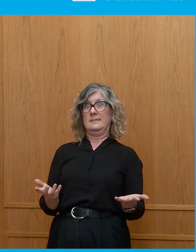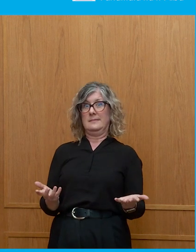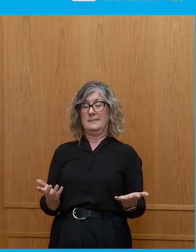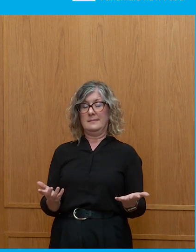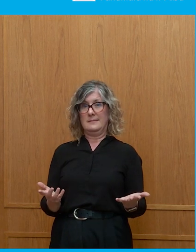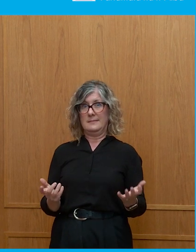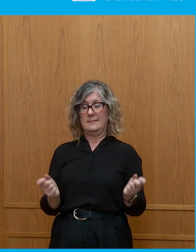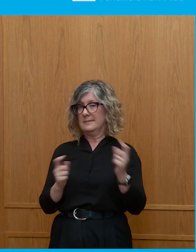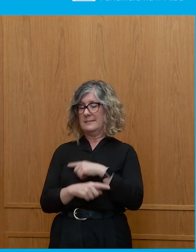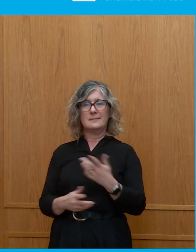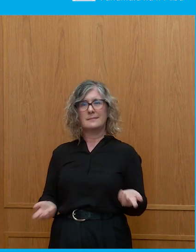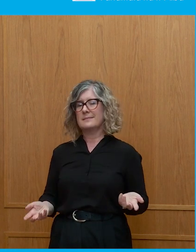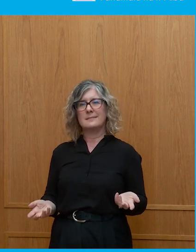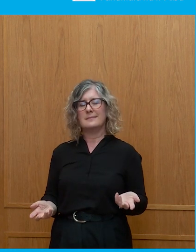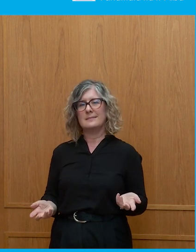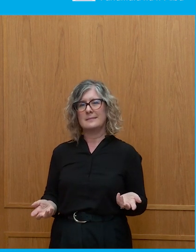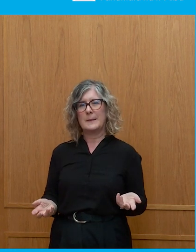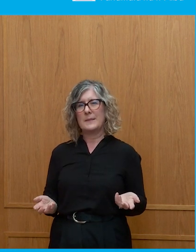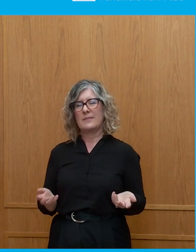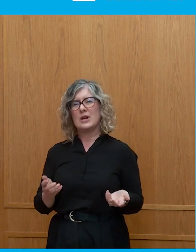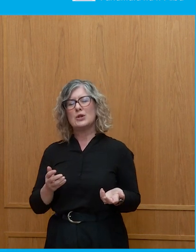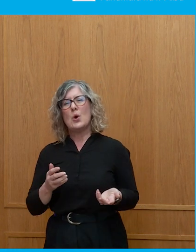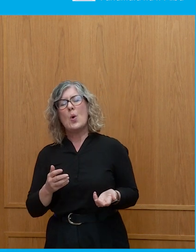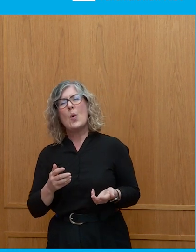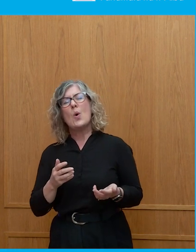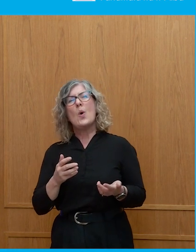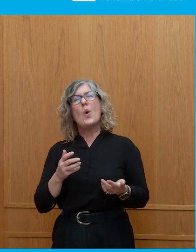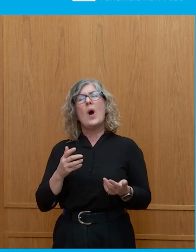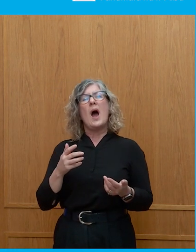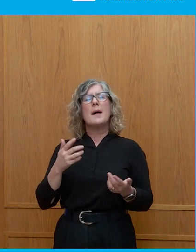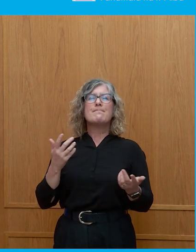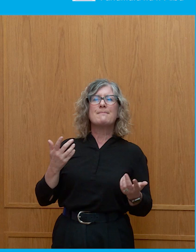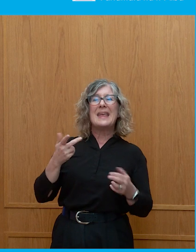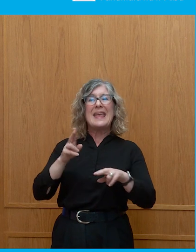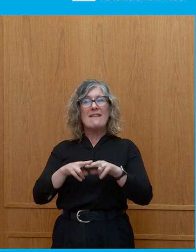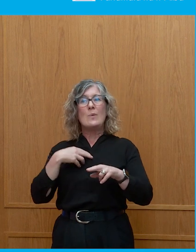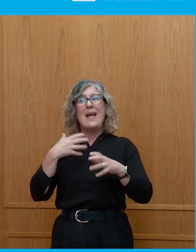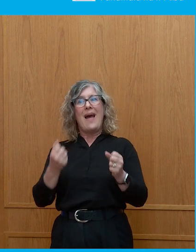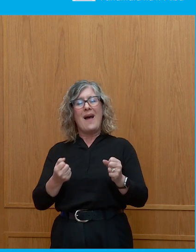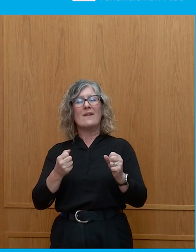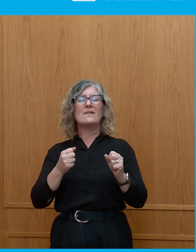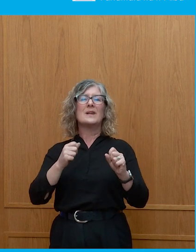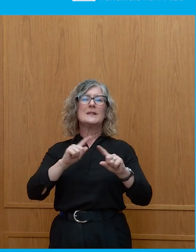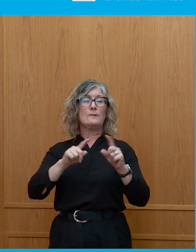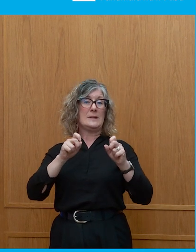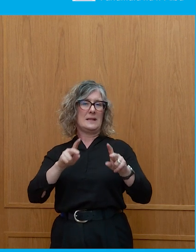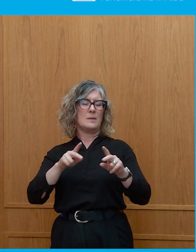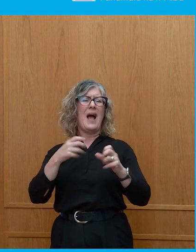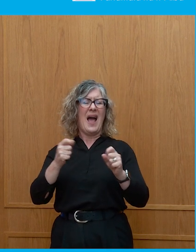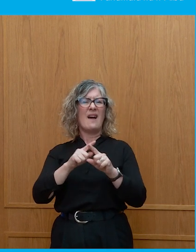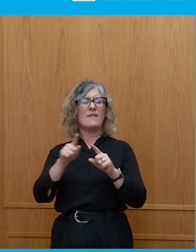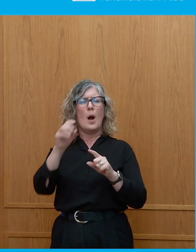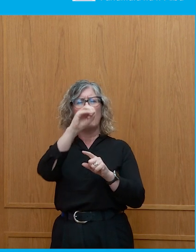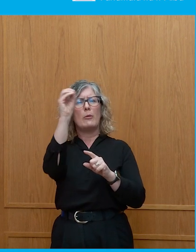if we were to have another, a variety of proportional representation systems that